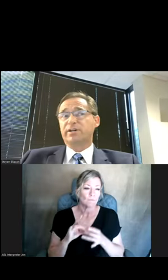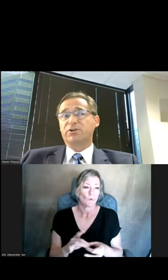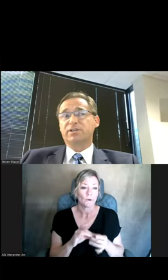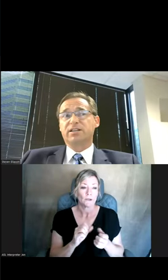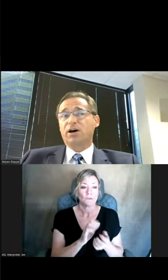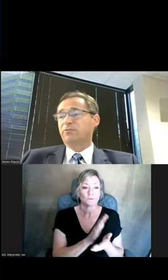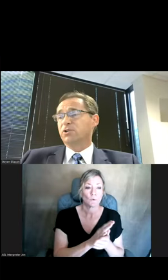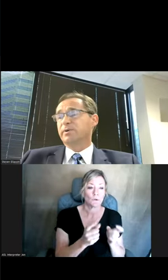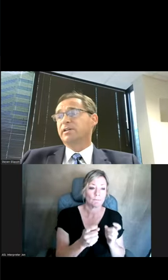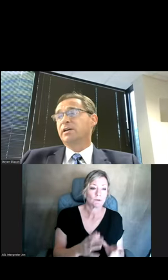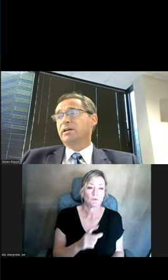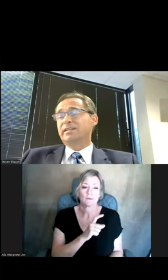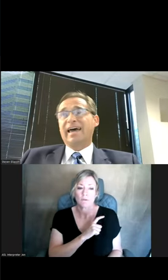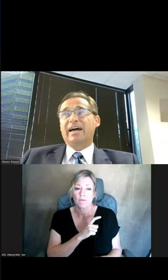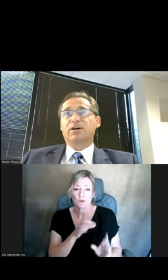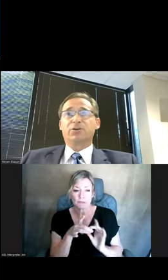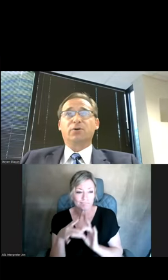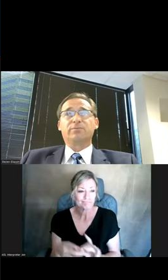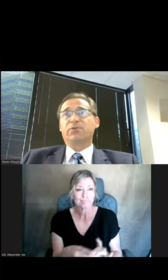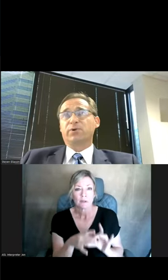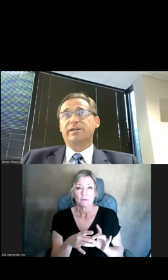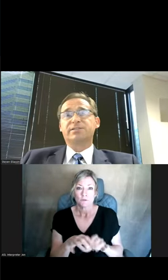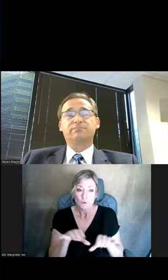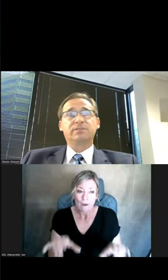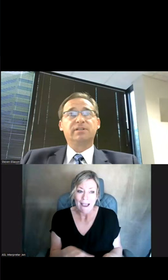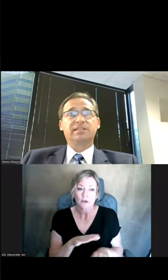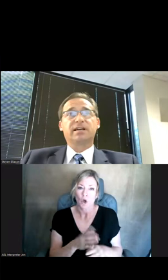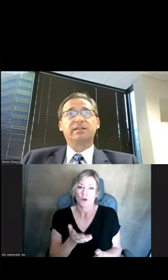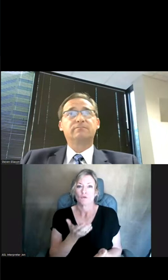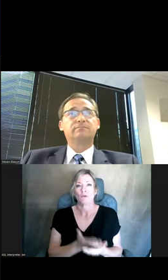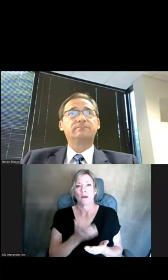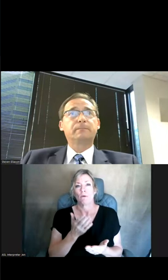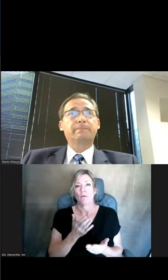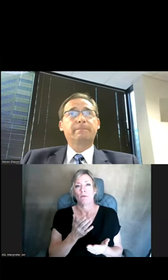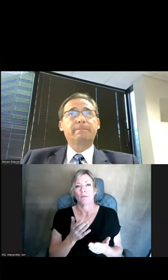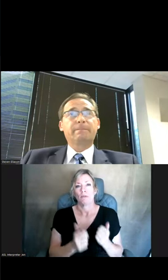administrators and law enforcement to act on credible threats. Next slide.